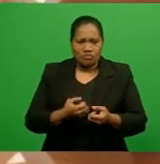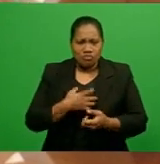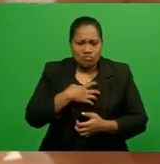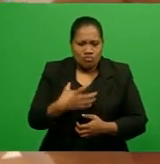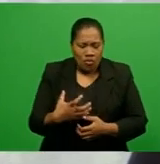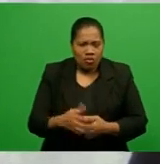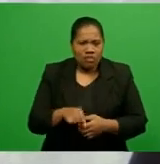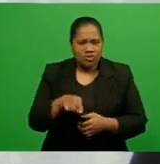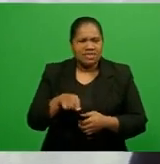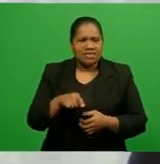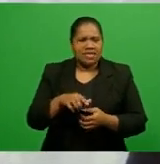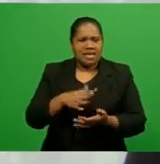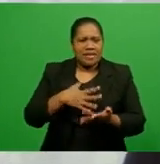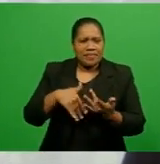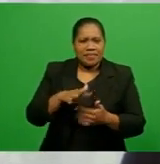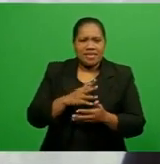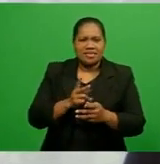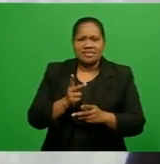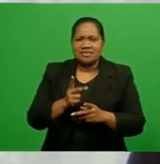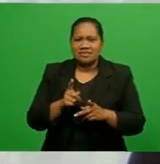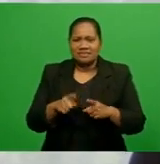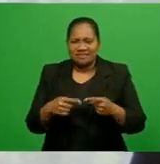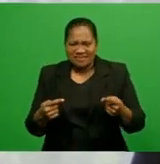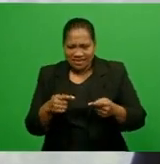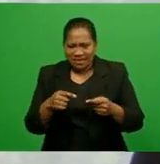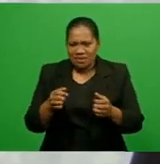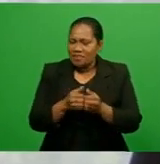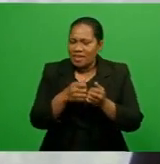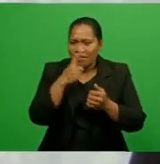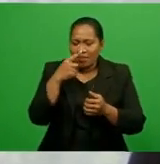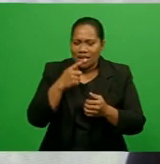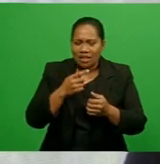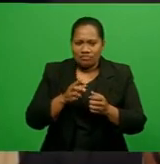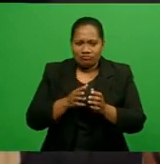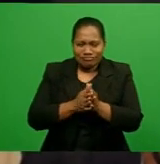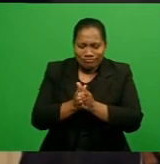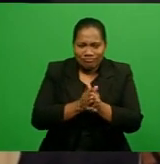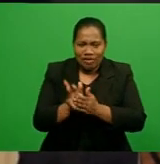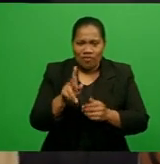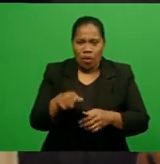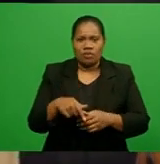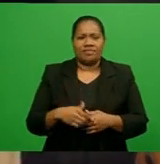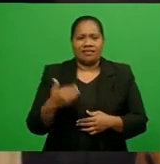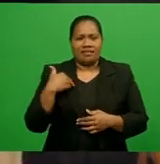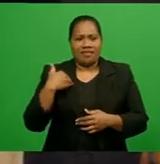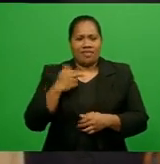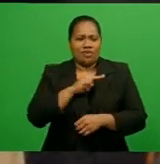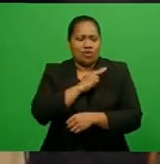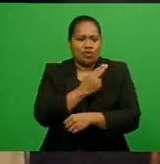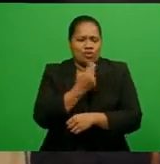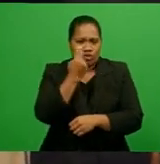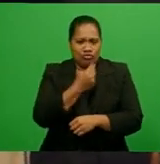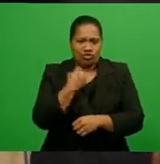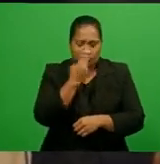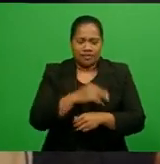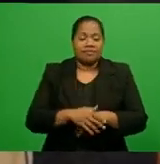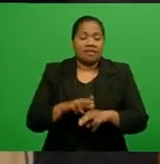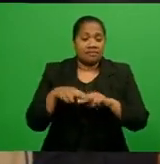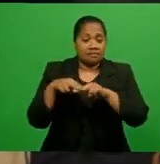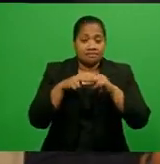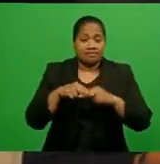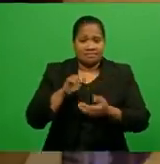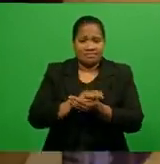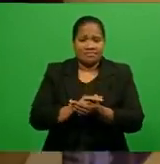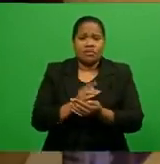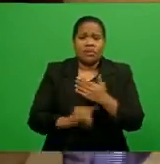niche product that many people are looking for, as well as health and nutrition. Fiji Kava reveals the growing demand